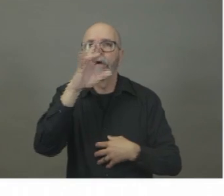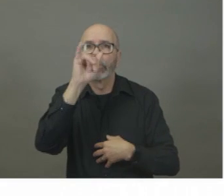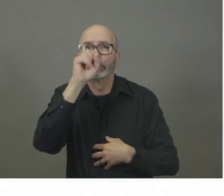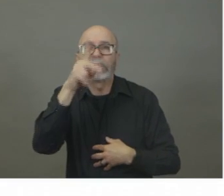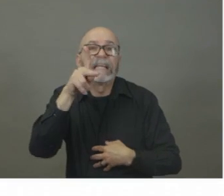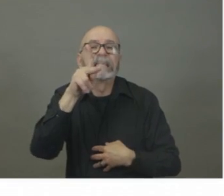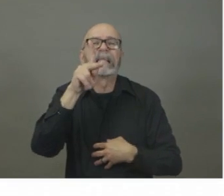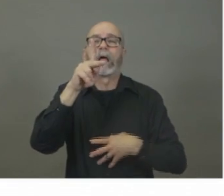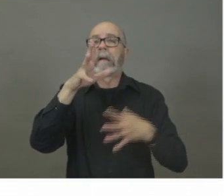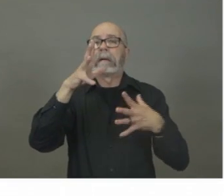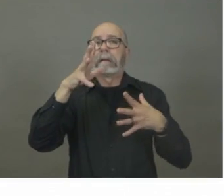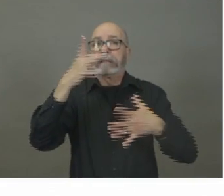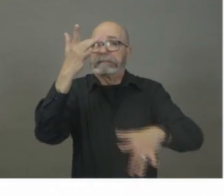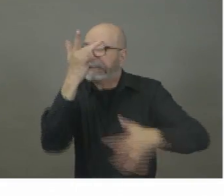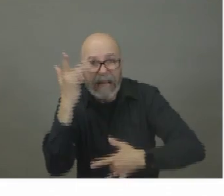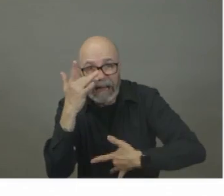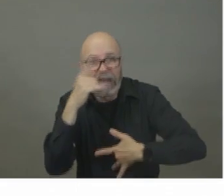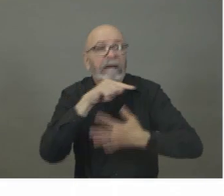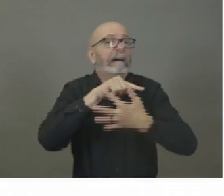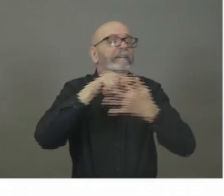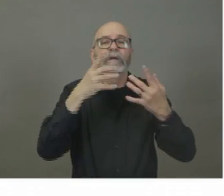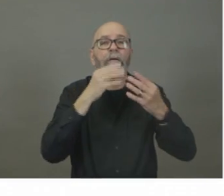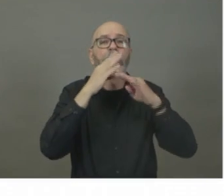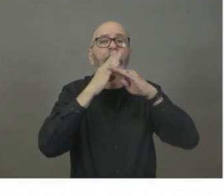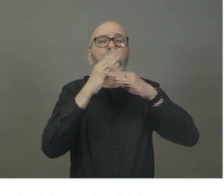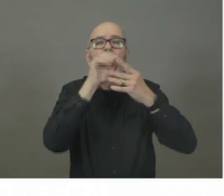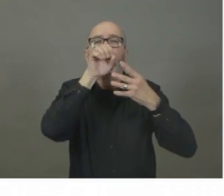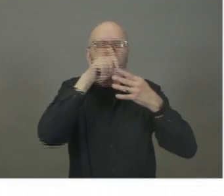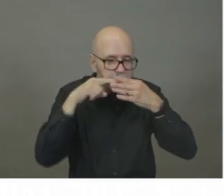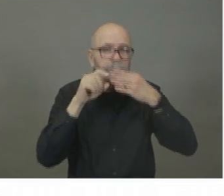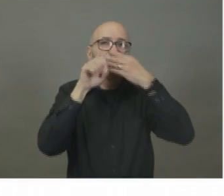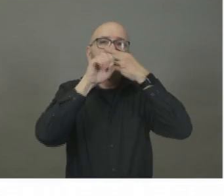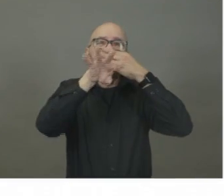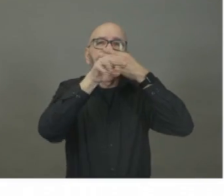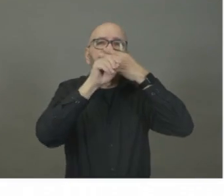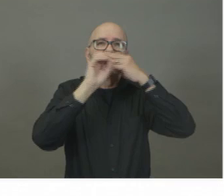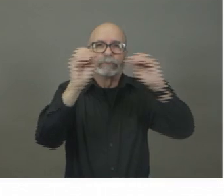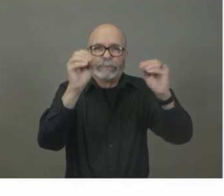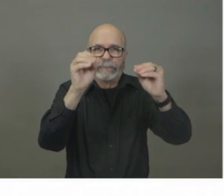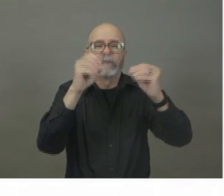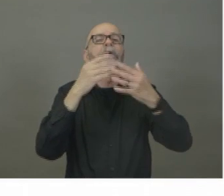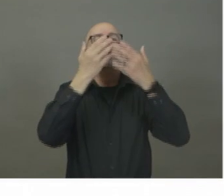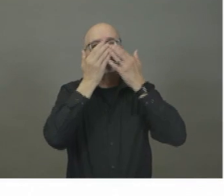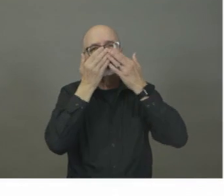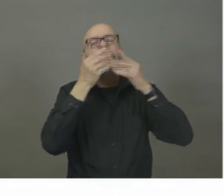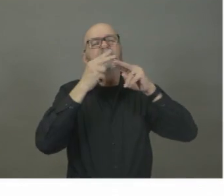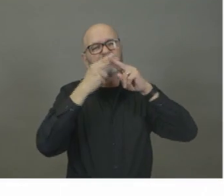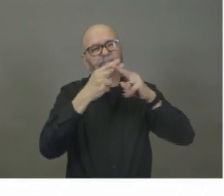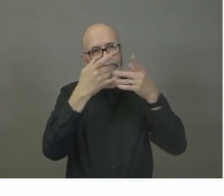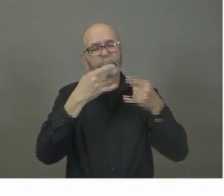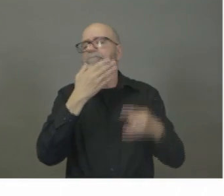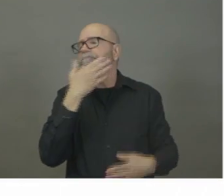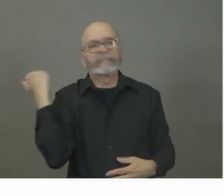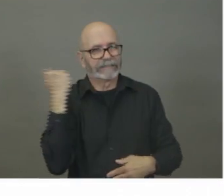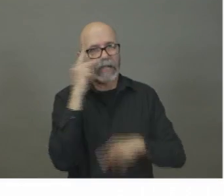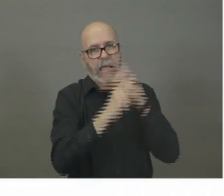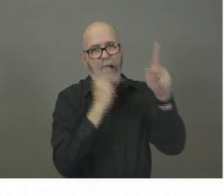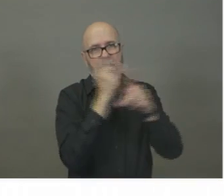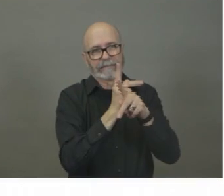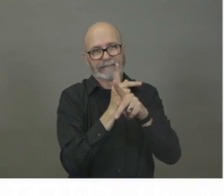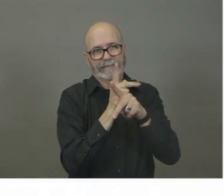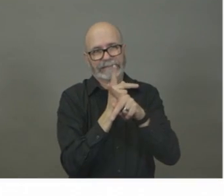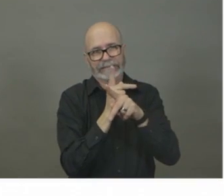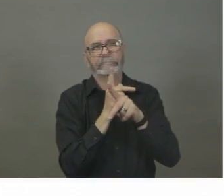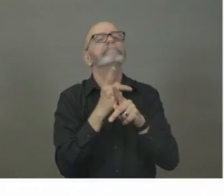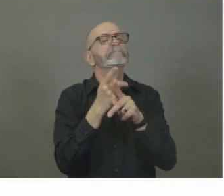lots of small droplets into the air from whatever's happening. And intubation would be a good example of that type of procedure. This particular